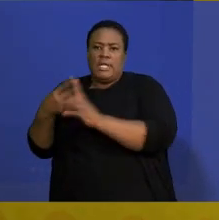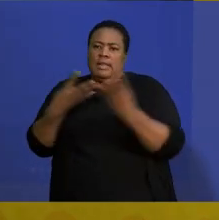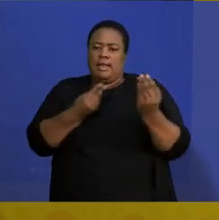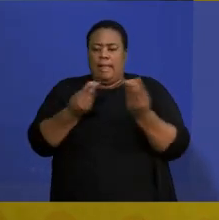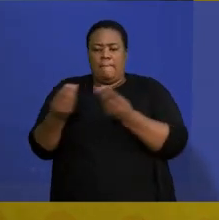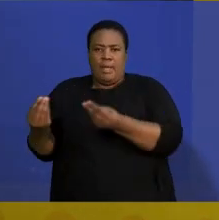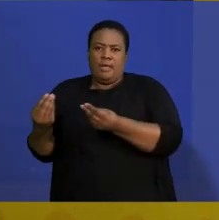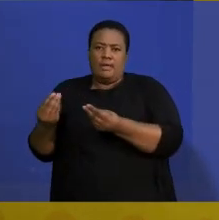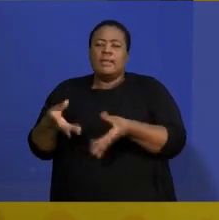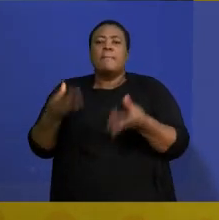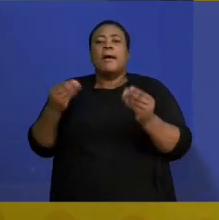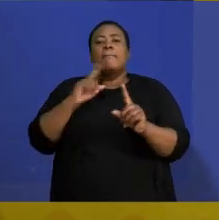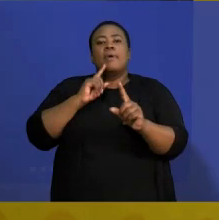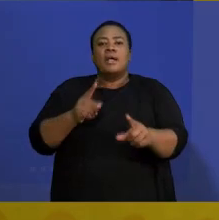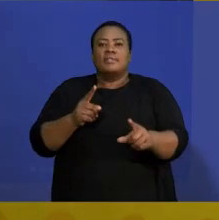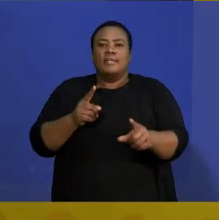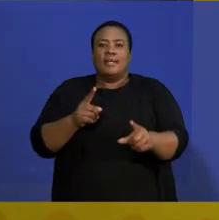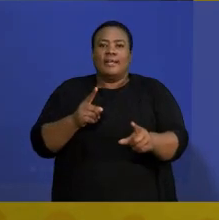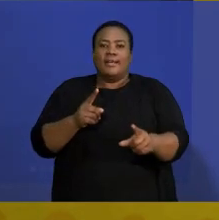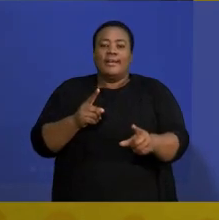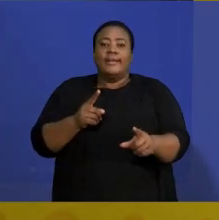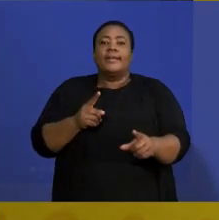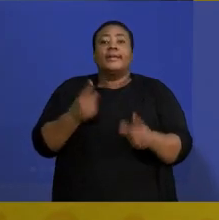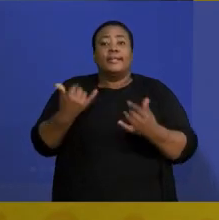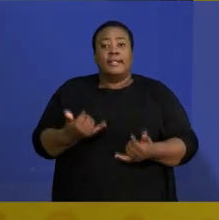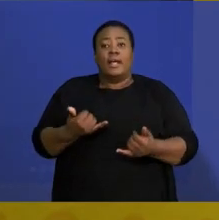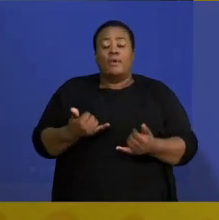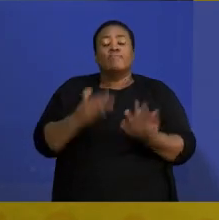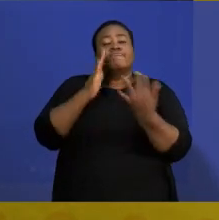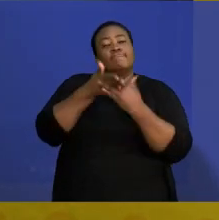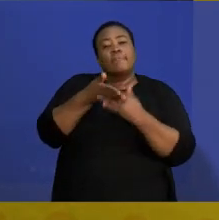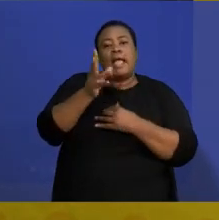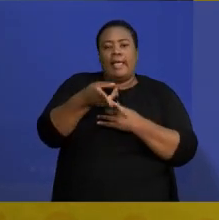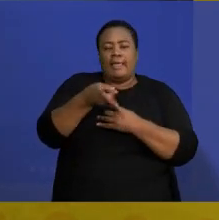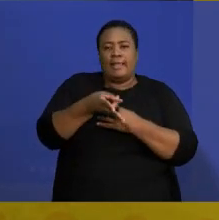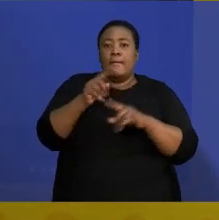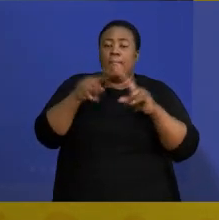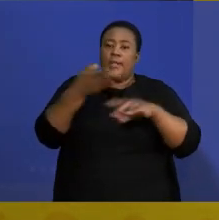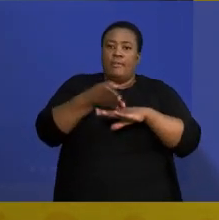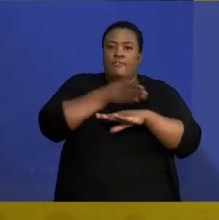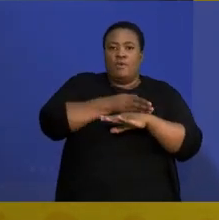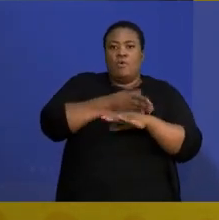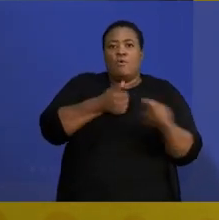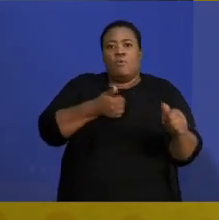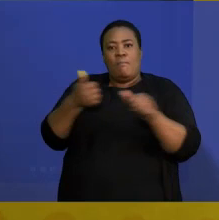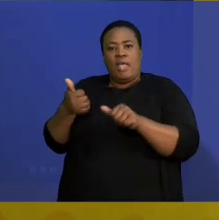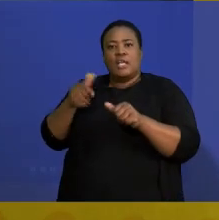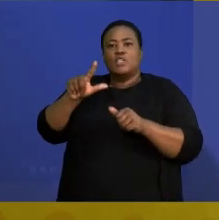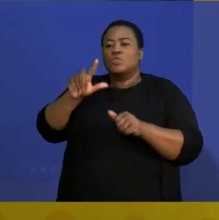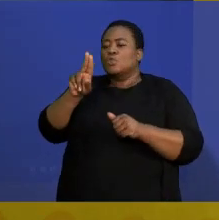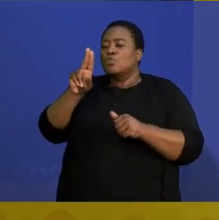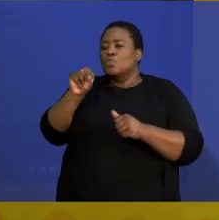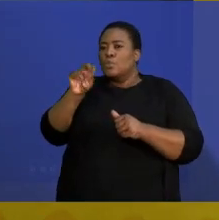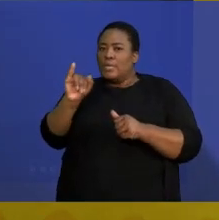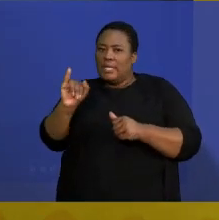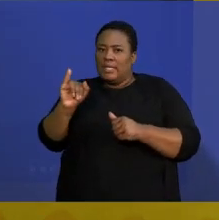your answer. So that's it from me. We're going to go to an ad break. But before that, let's just go back to Luni. And I will see you guys